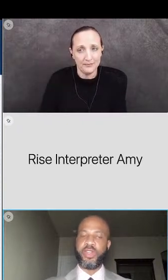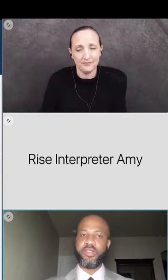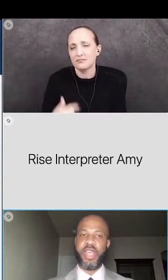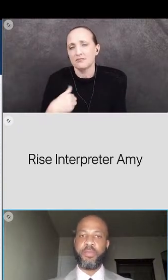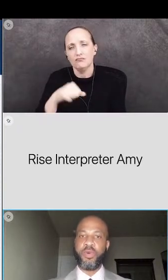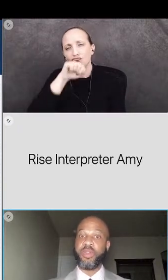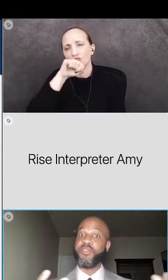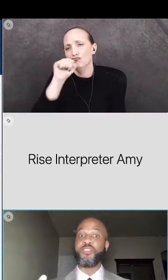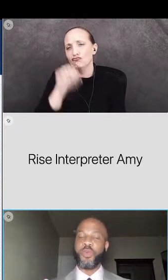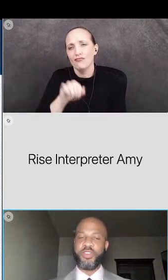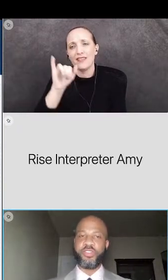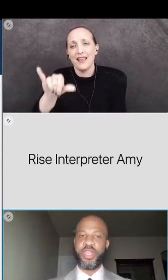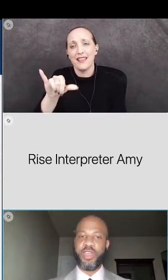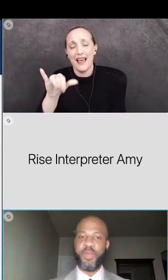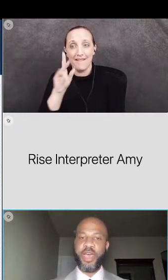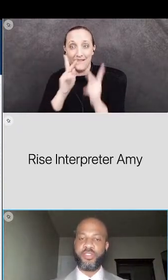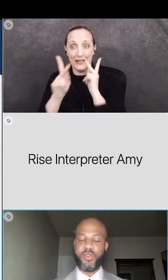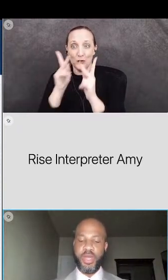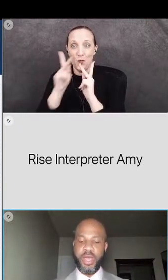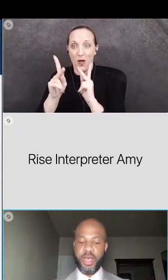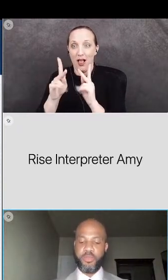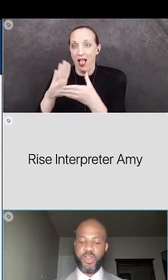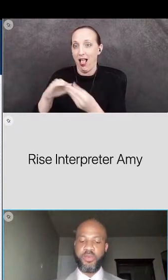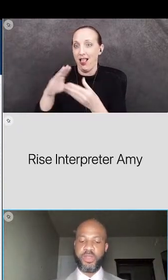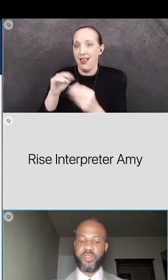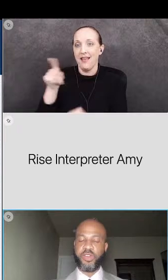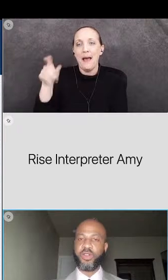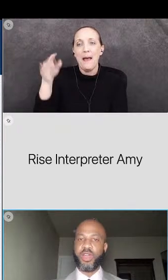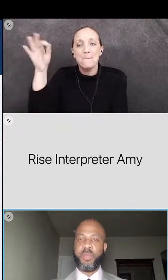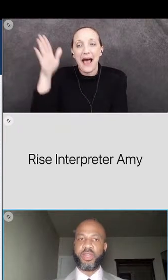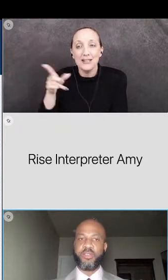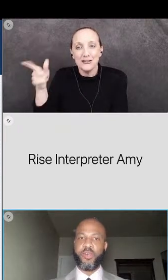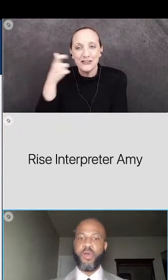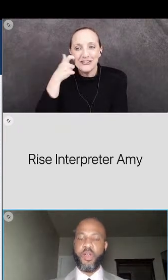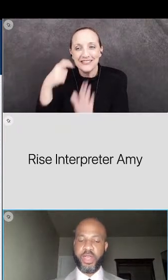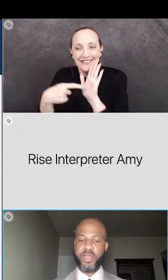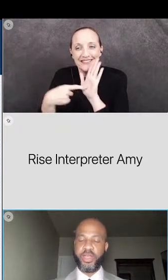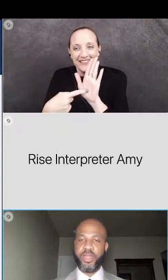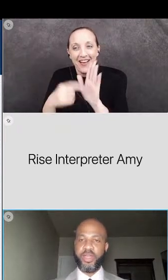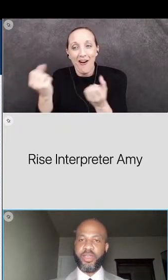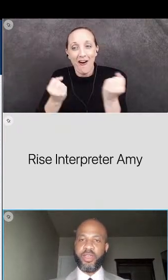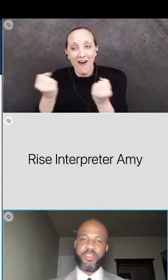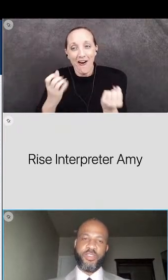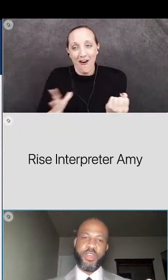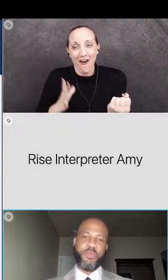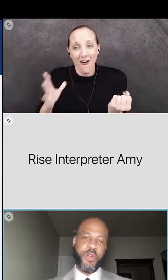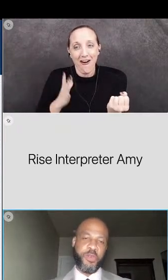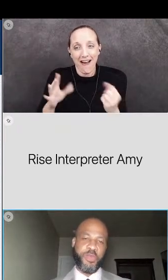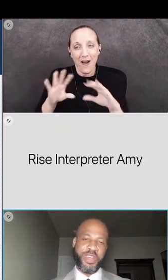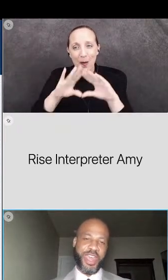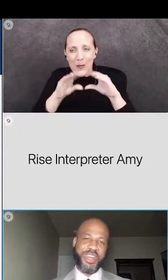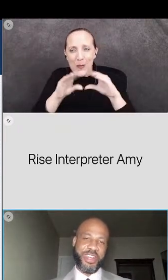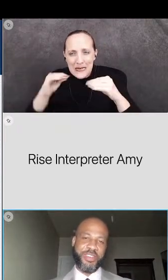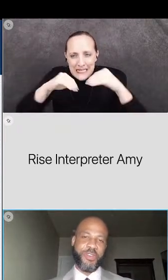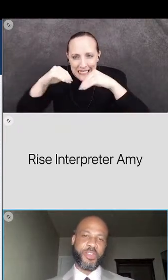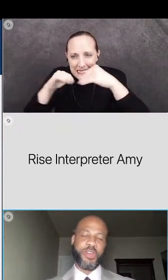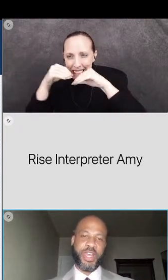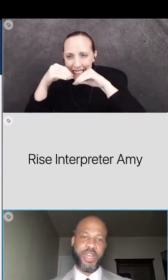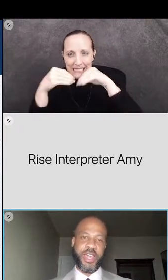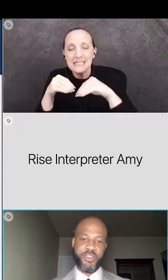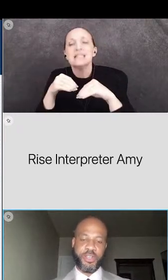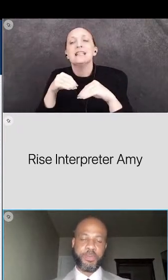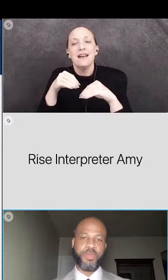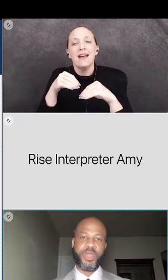the analogy or the example or the visual i should say that pastor um shared with us earlier about the ferrari so if you can bear with me in that and